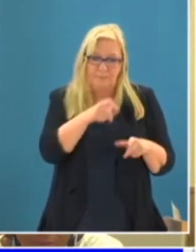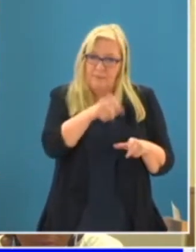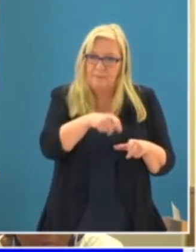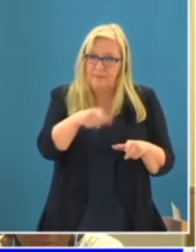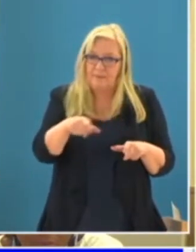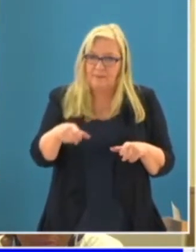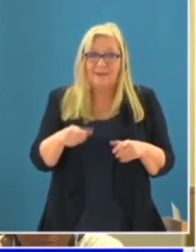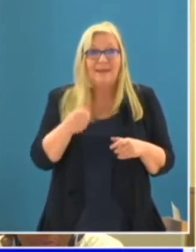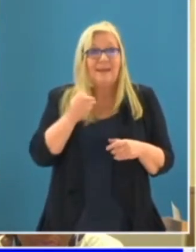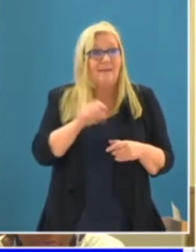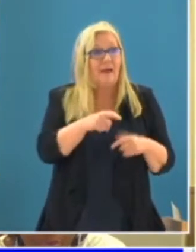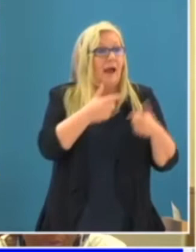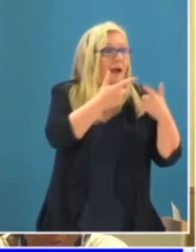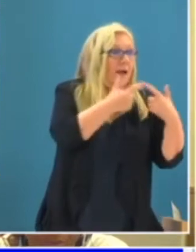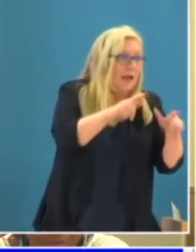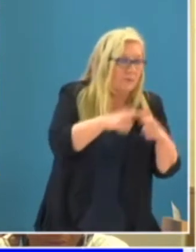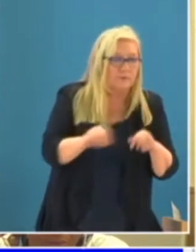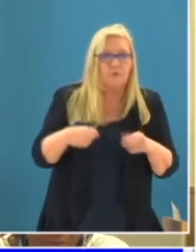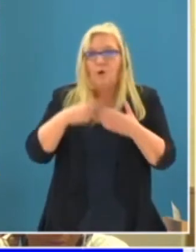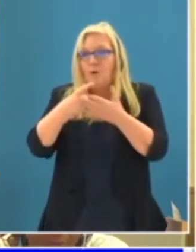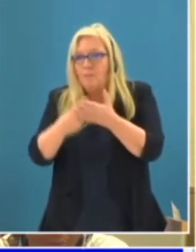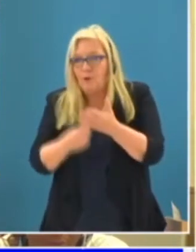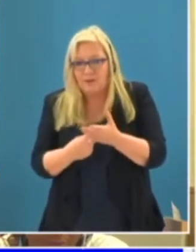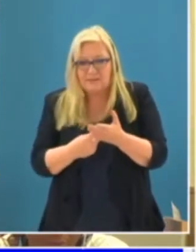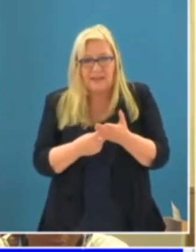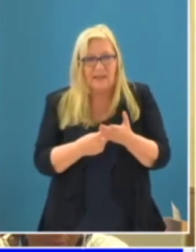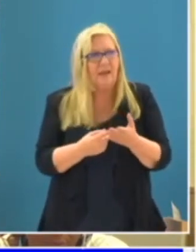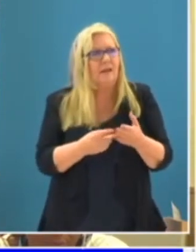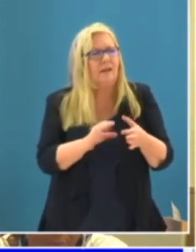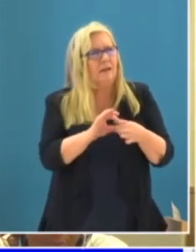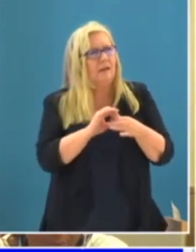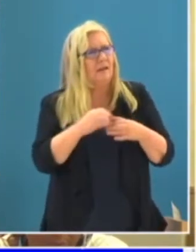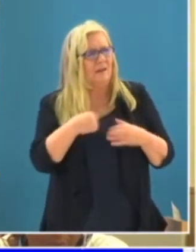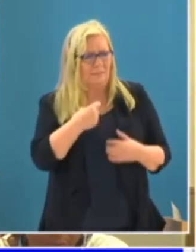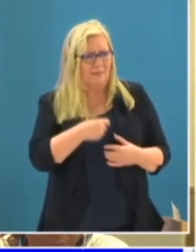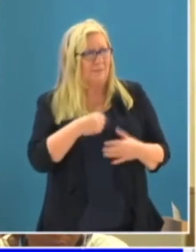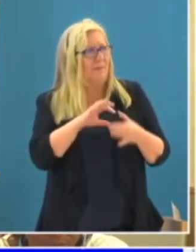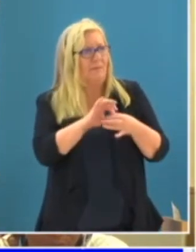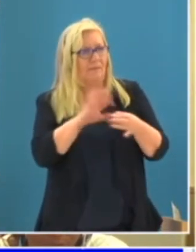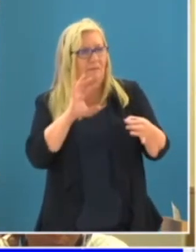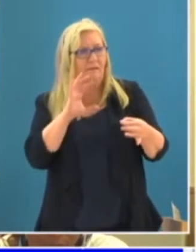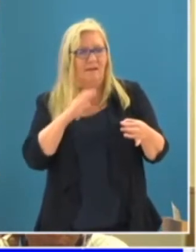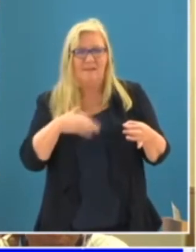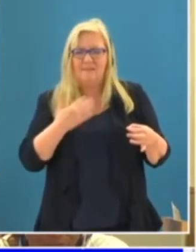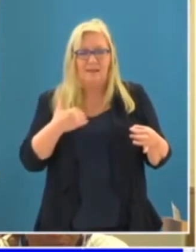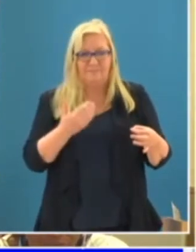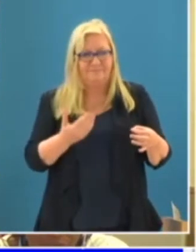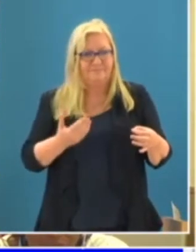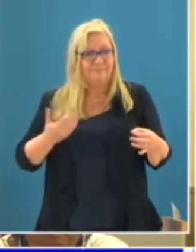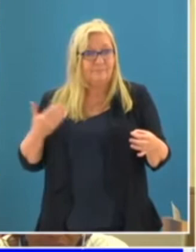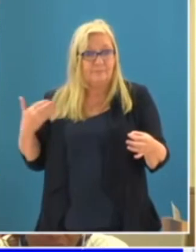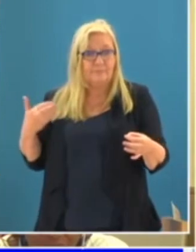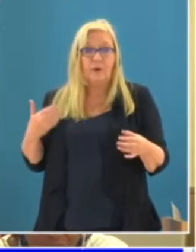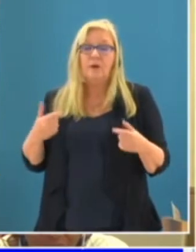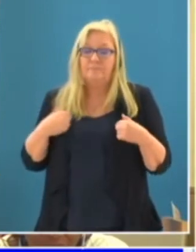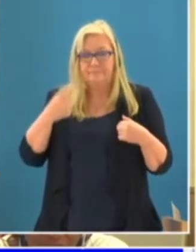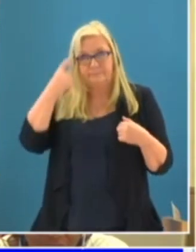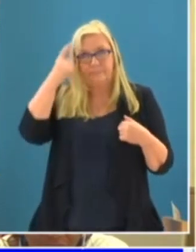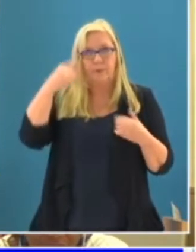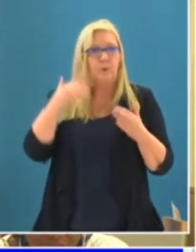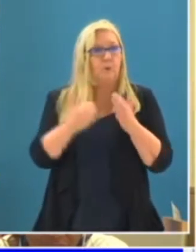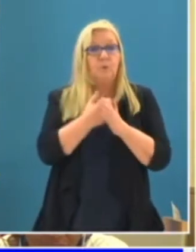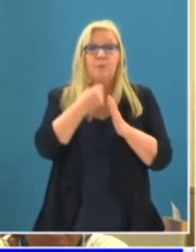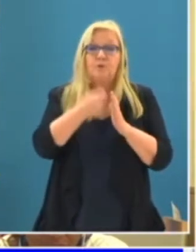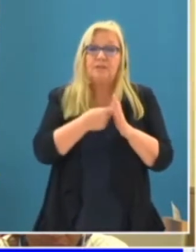language and policies do not make sense to the people, they feel disenfranchised. We started a project to look at how different civilizations have